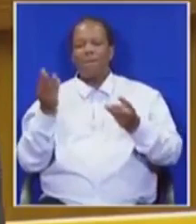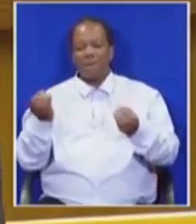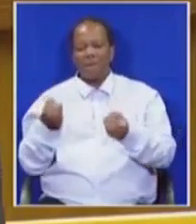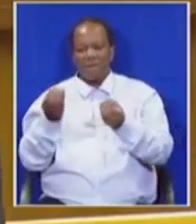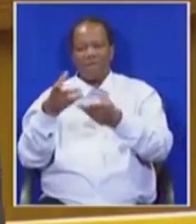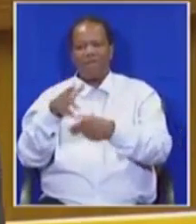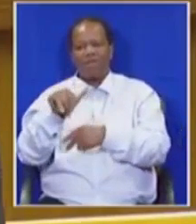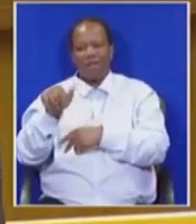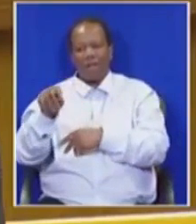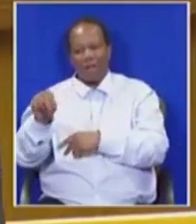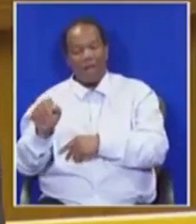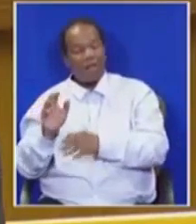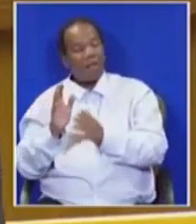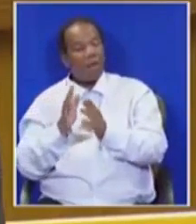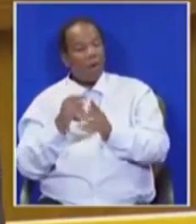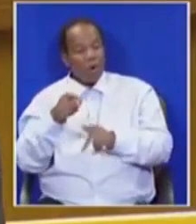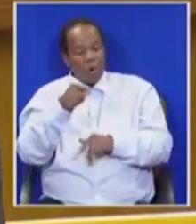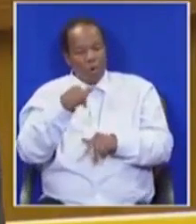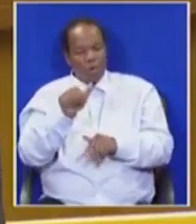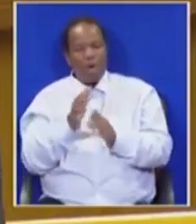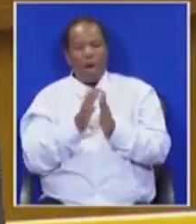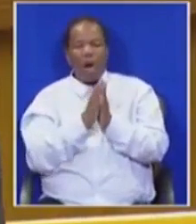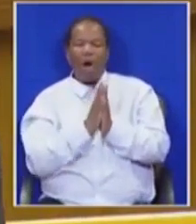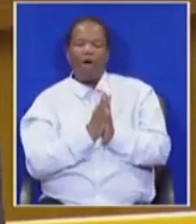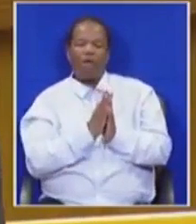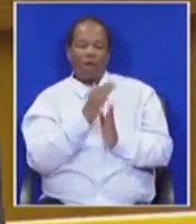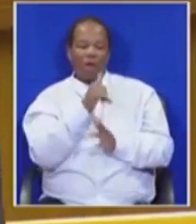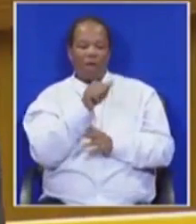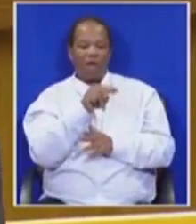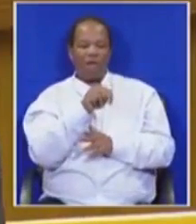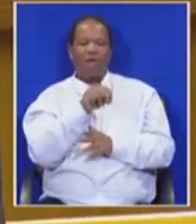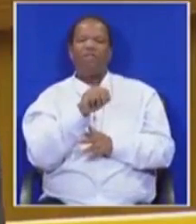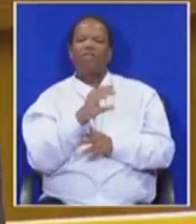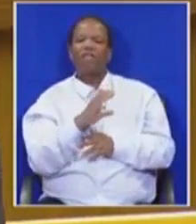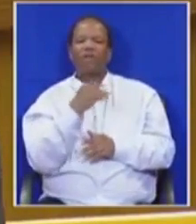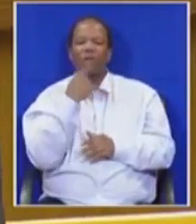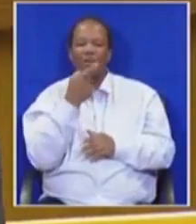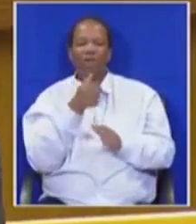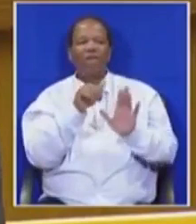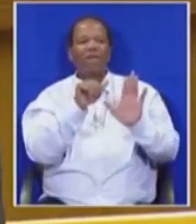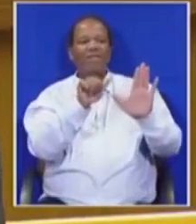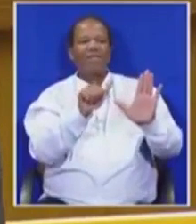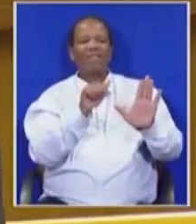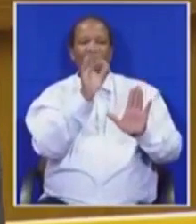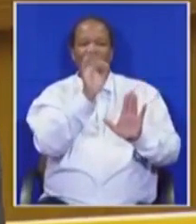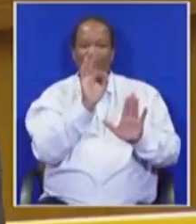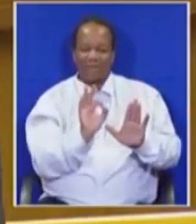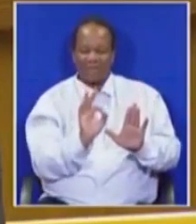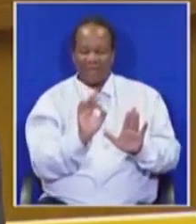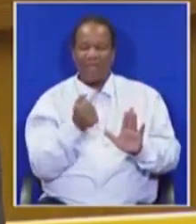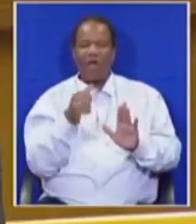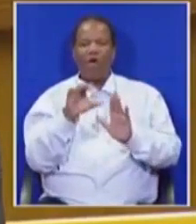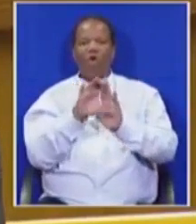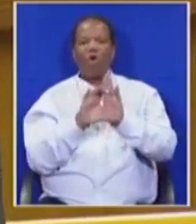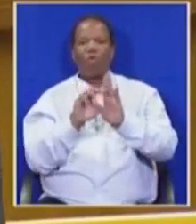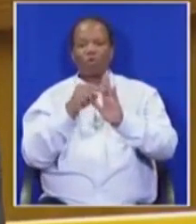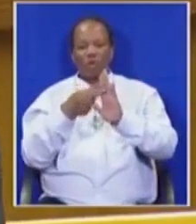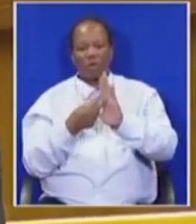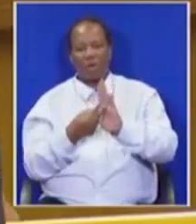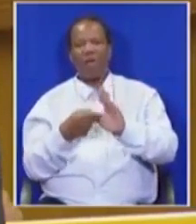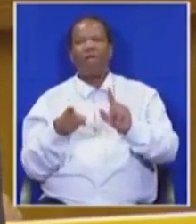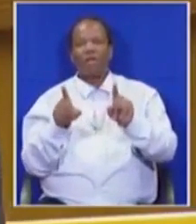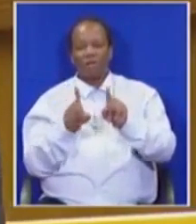offered the ANC our 6% to amend the Constitution and that 6% still stands